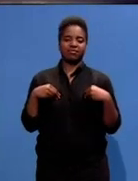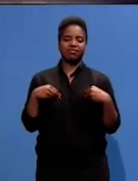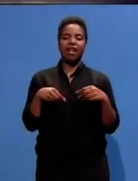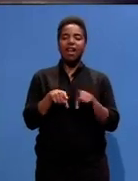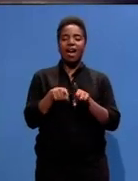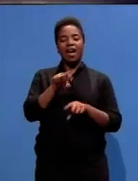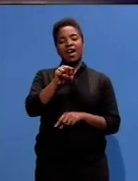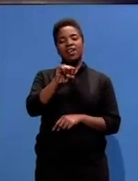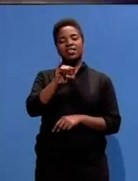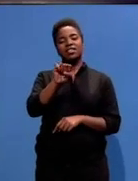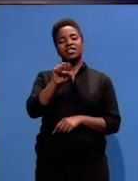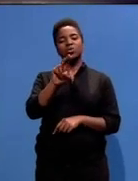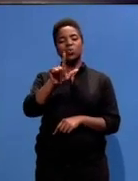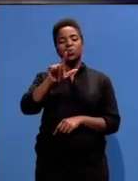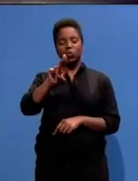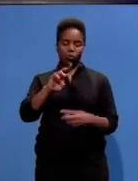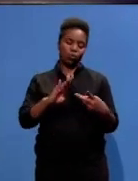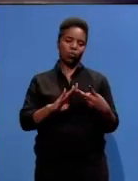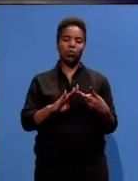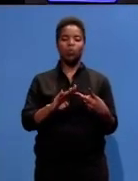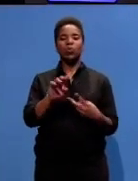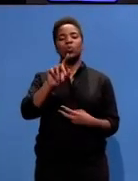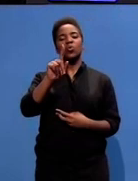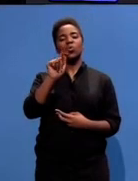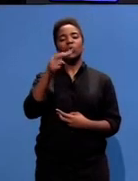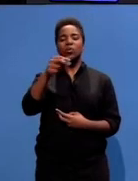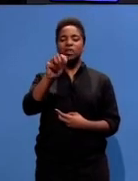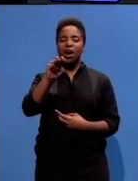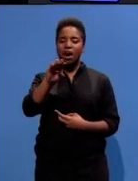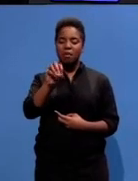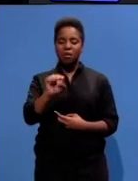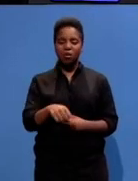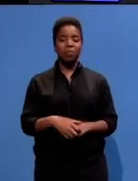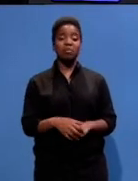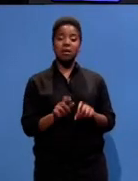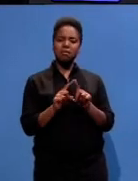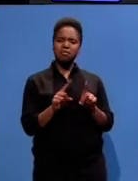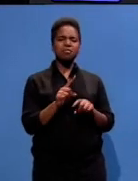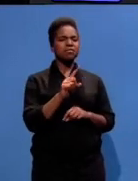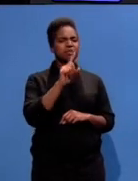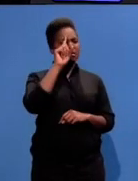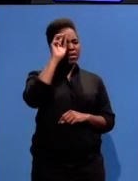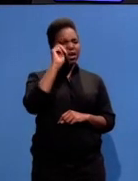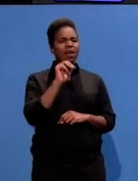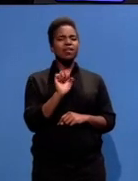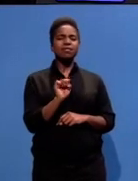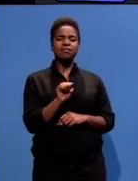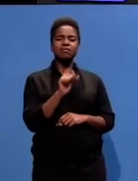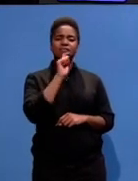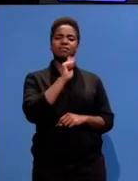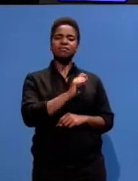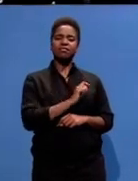Walter Sussoulu and Oliver Tombaugh. But he did make all these symbolic gestures. There was a lot of that that you could say was